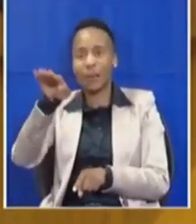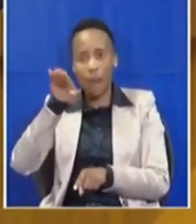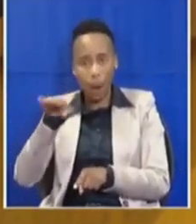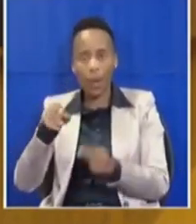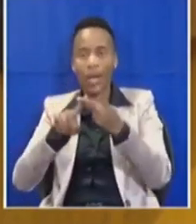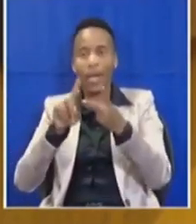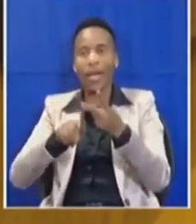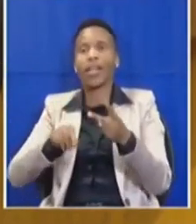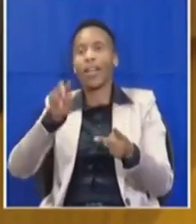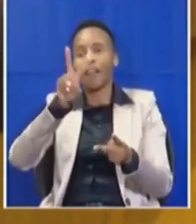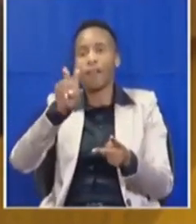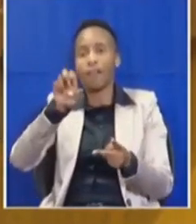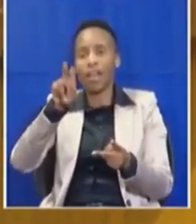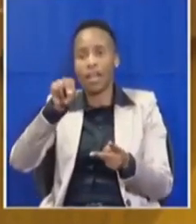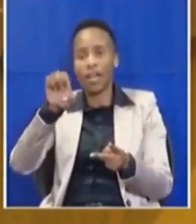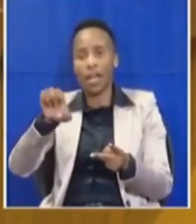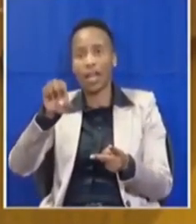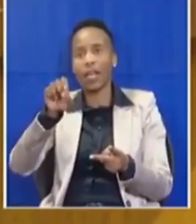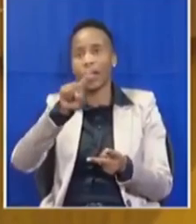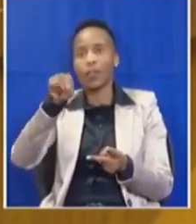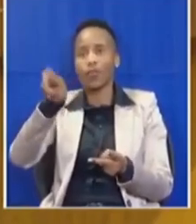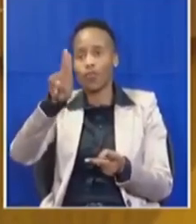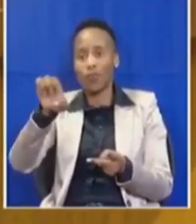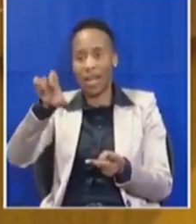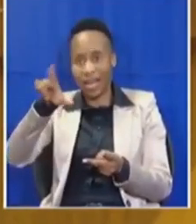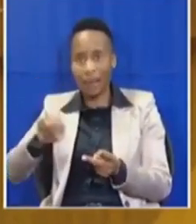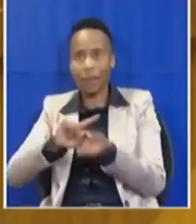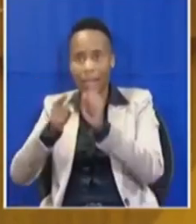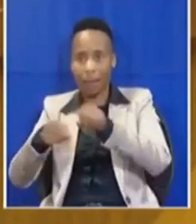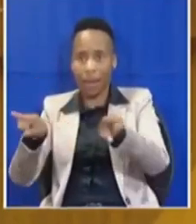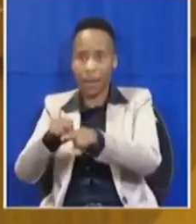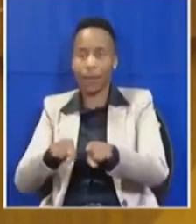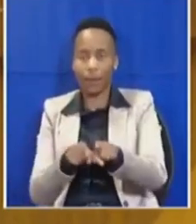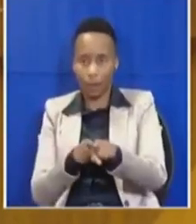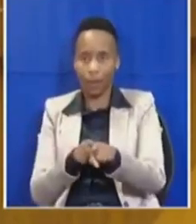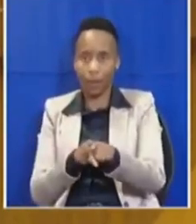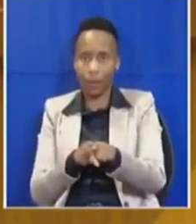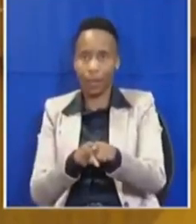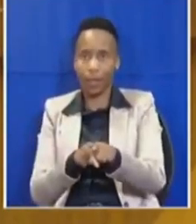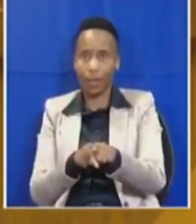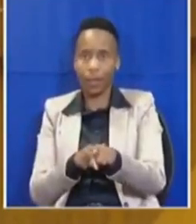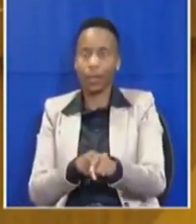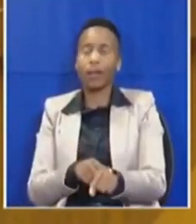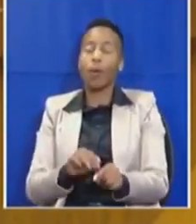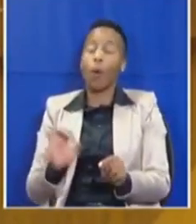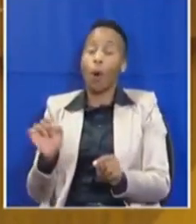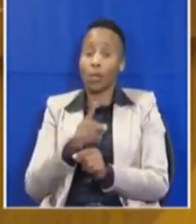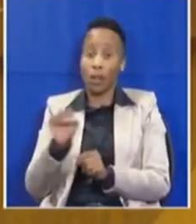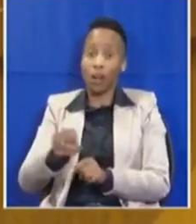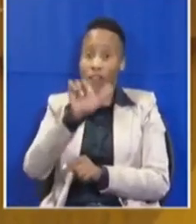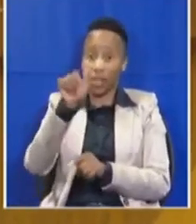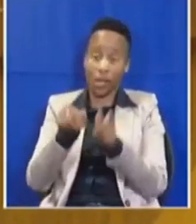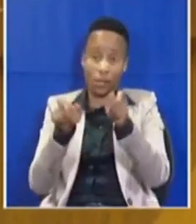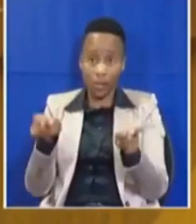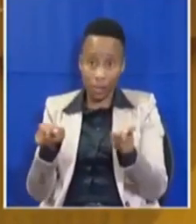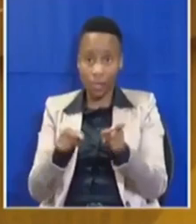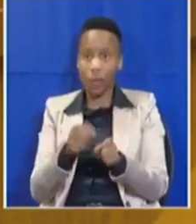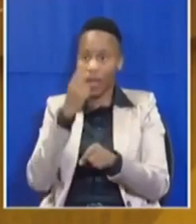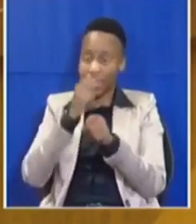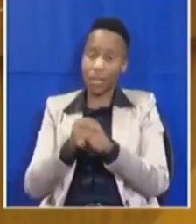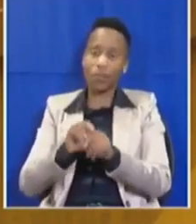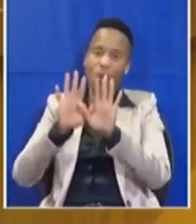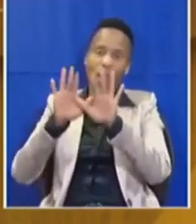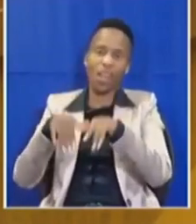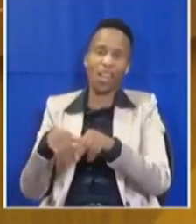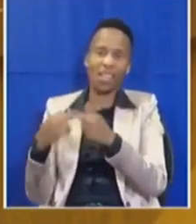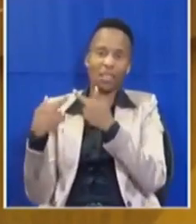up leading our people to become even more poor. And fellow South Africans, I want to urge you, let us abandon irresponsible